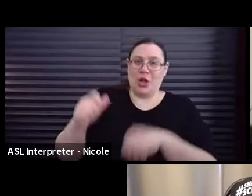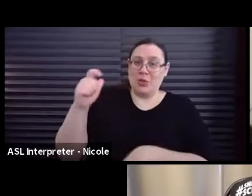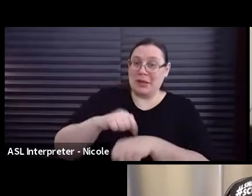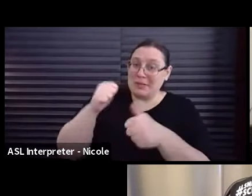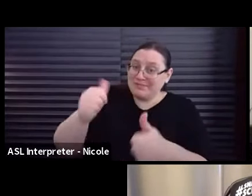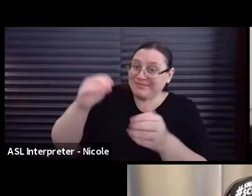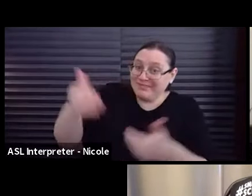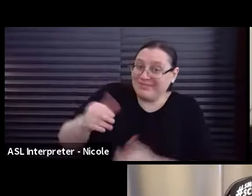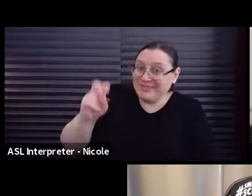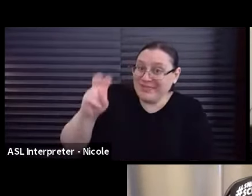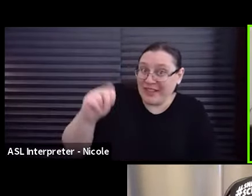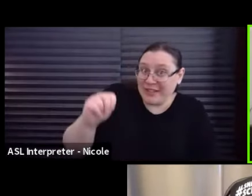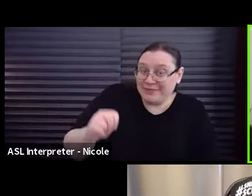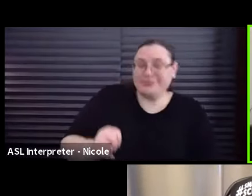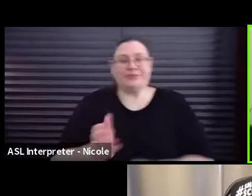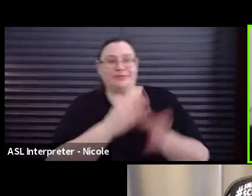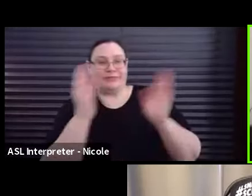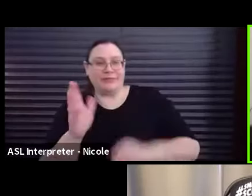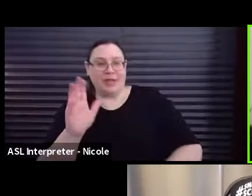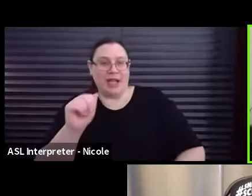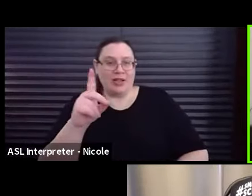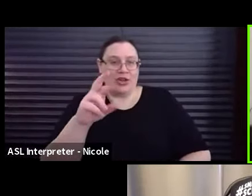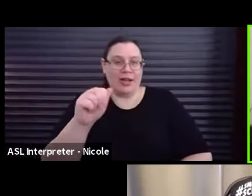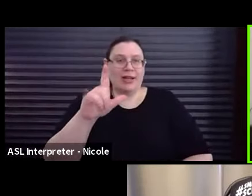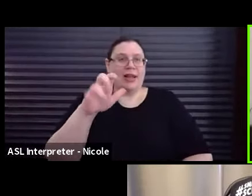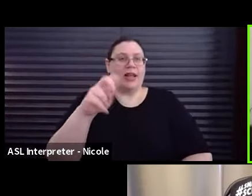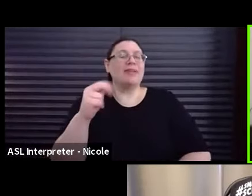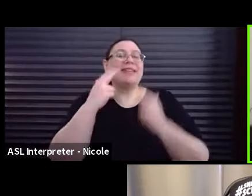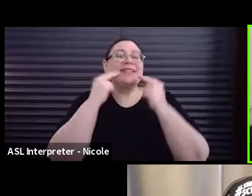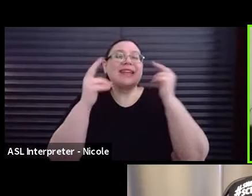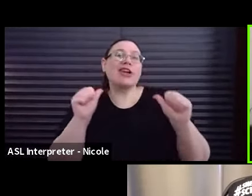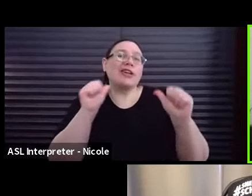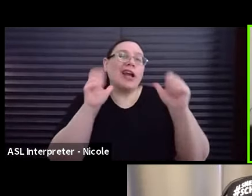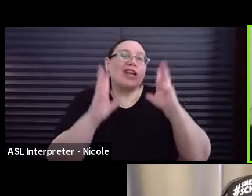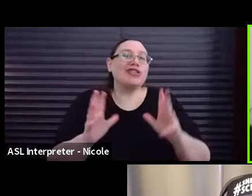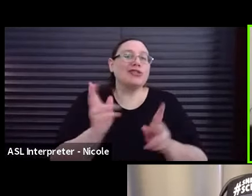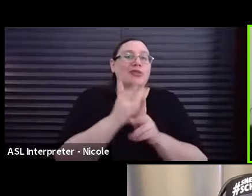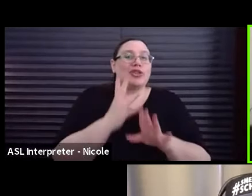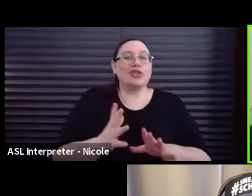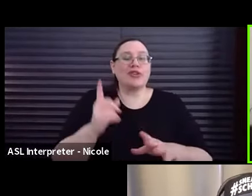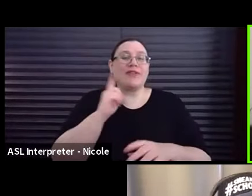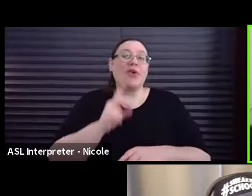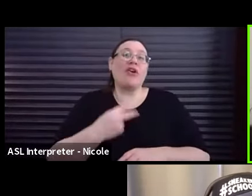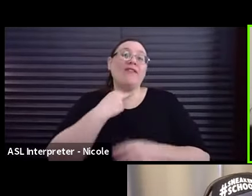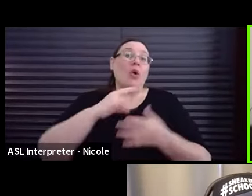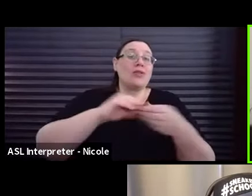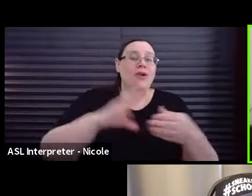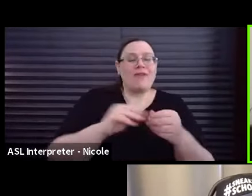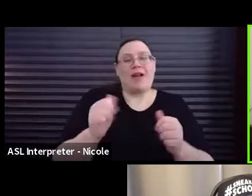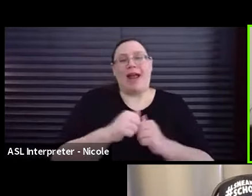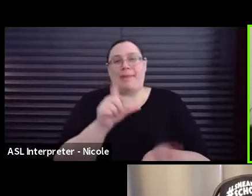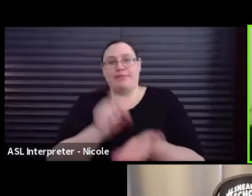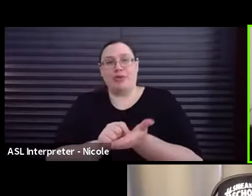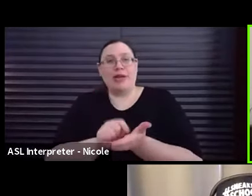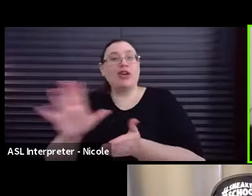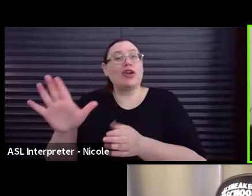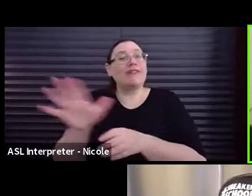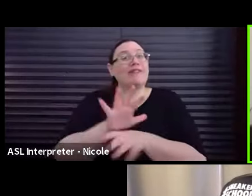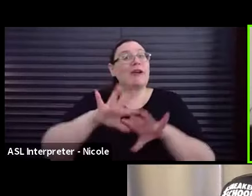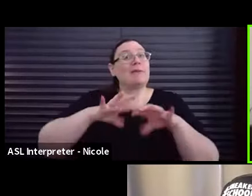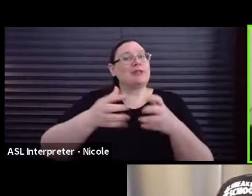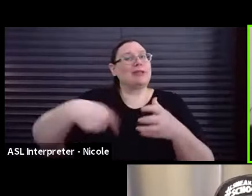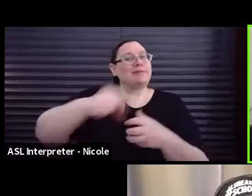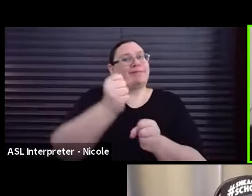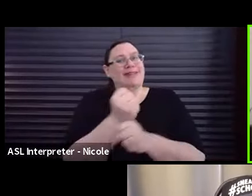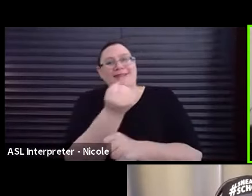Andrea Lyman is a singer, actor, producer working in film, stage, voiceover, and print. She and her film team have created several